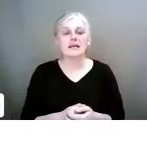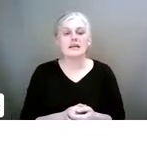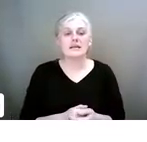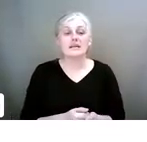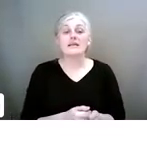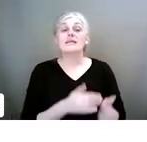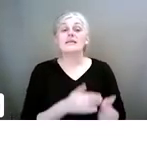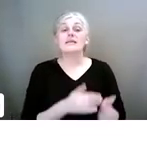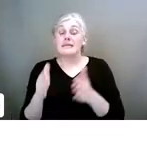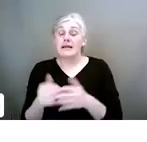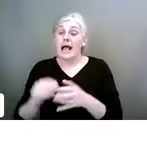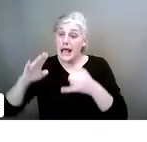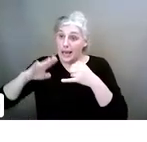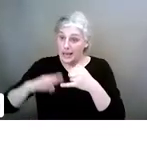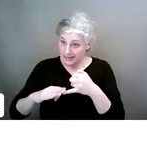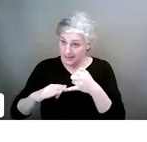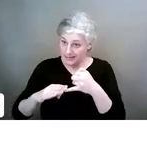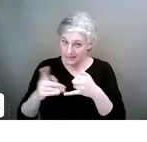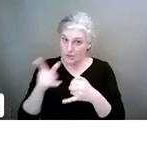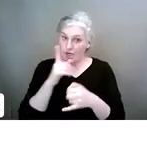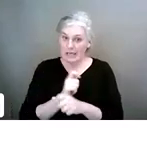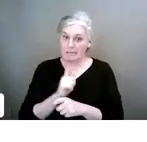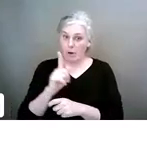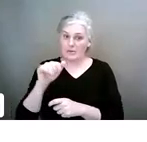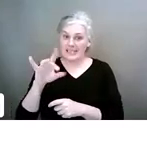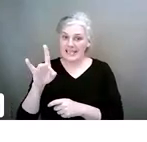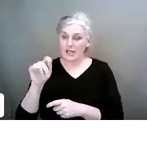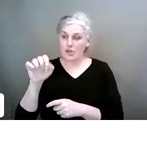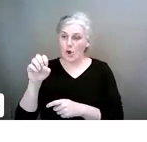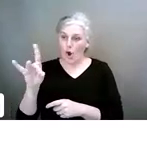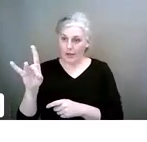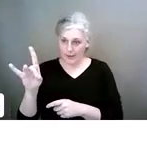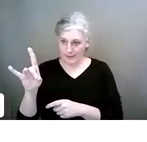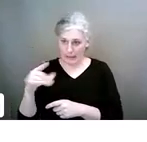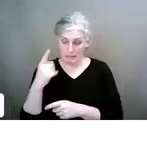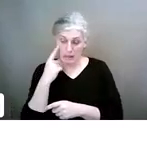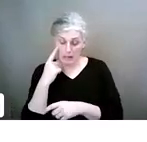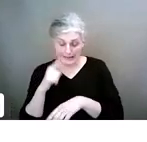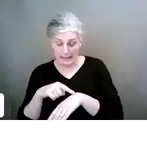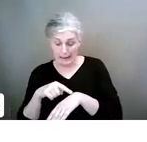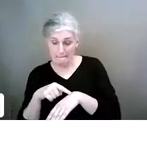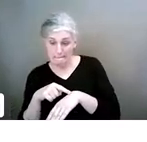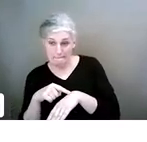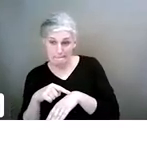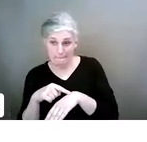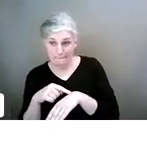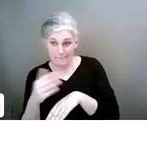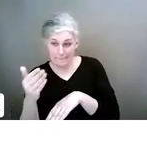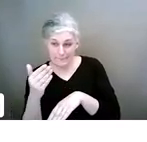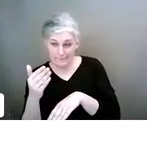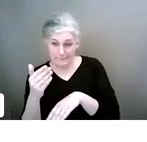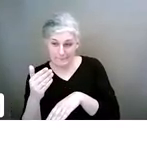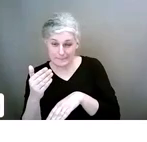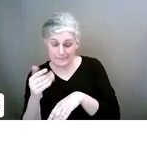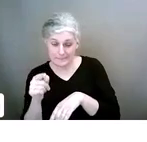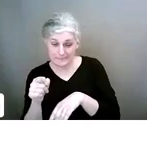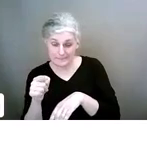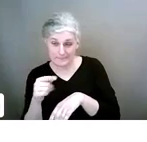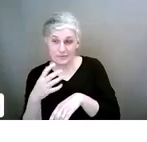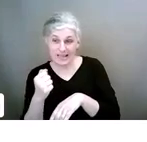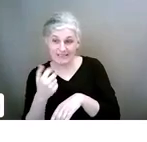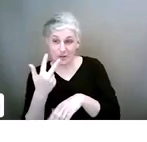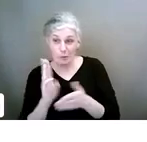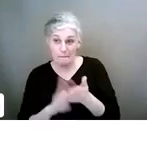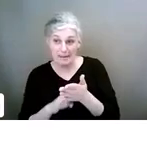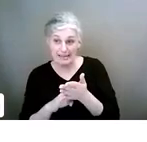Now, the last one is TikTok. And I'm just checking the time, which I don't. One second. So we have